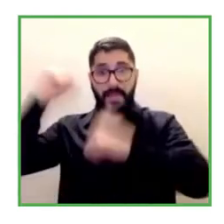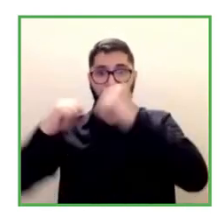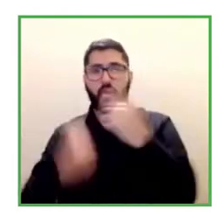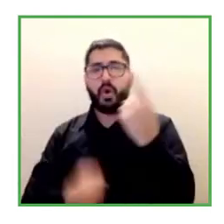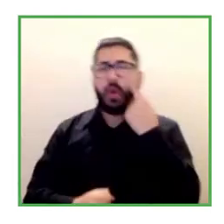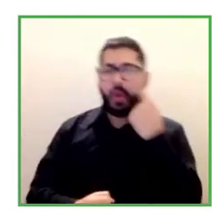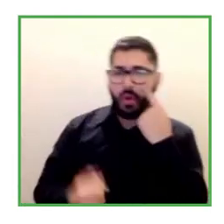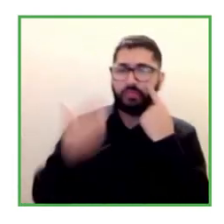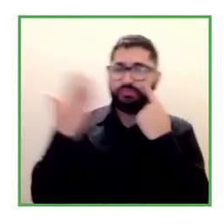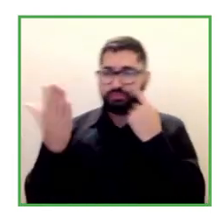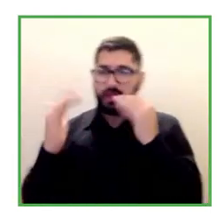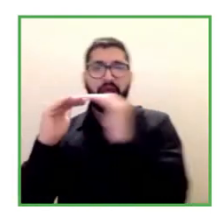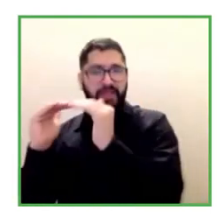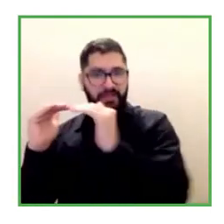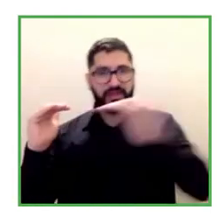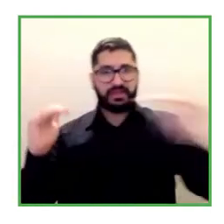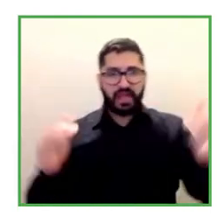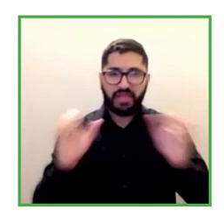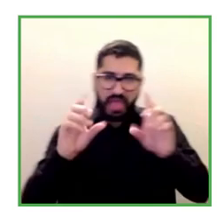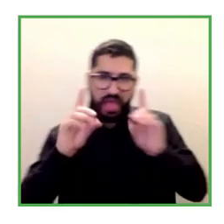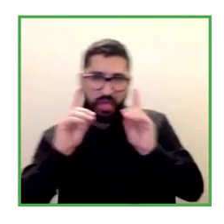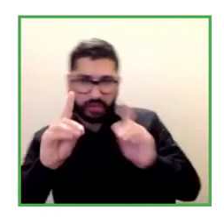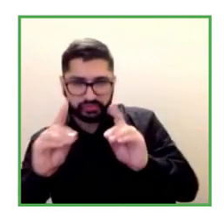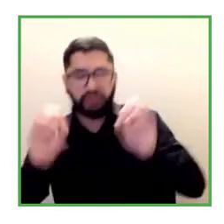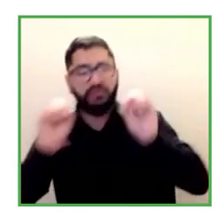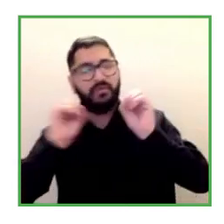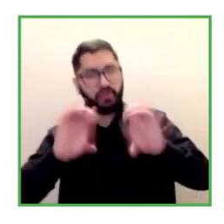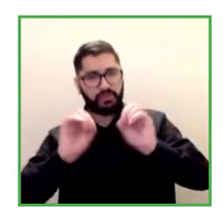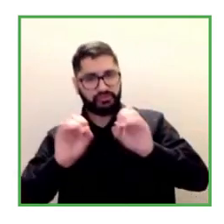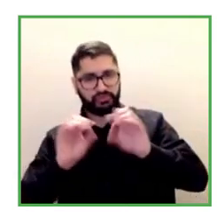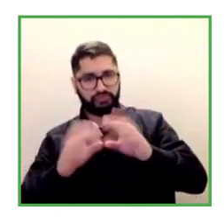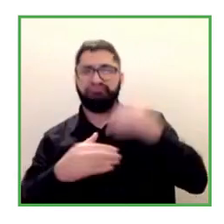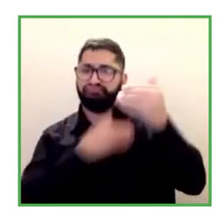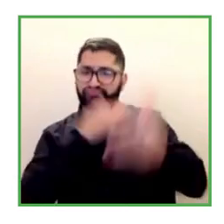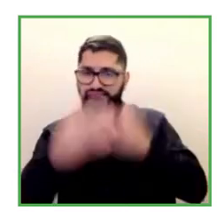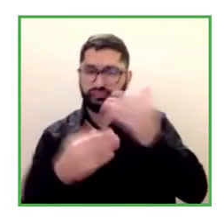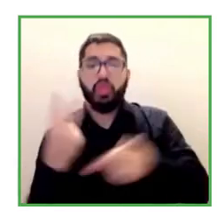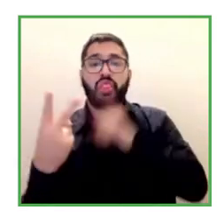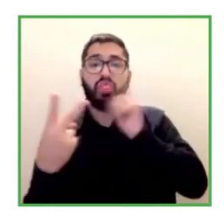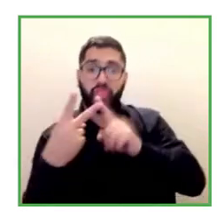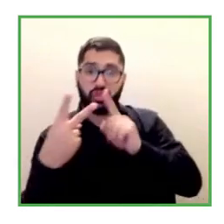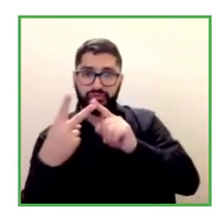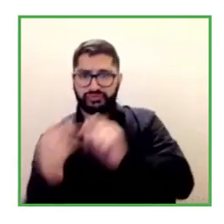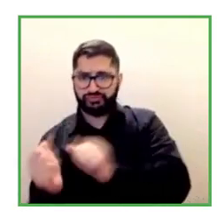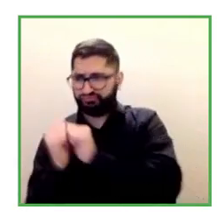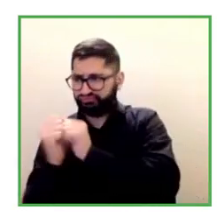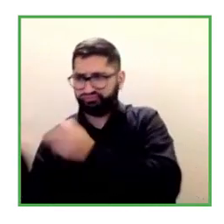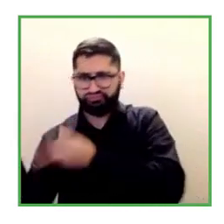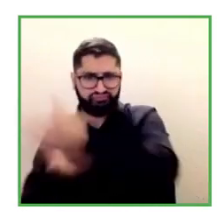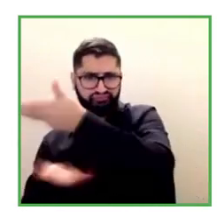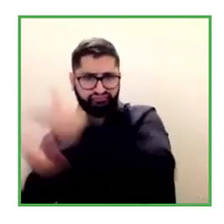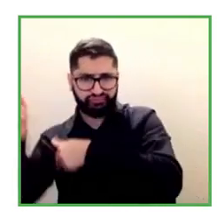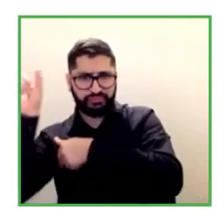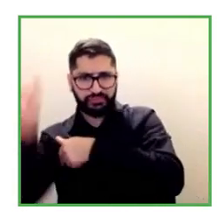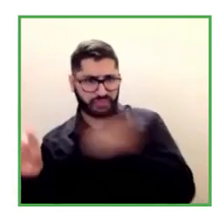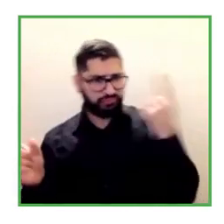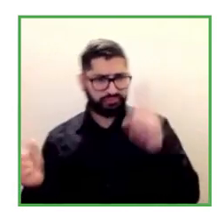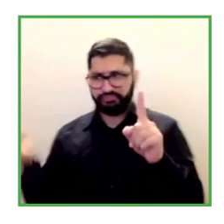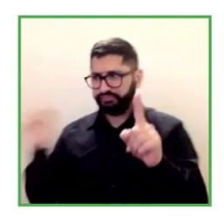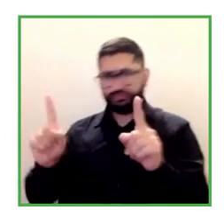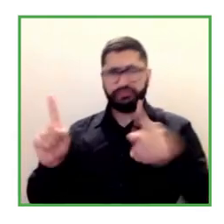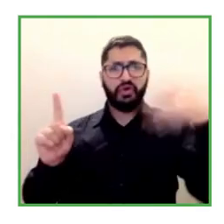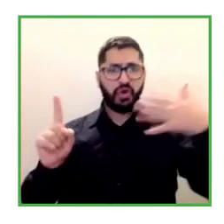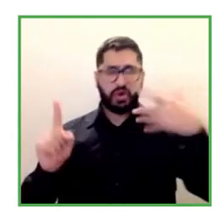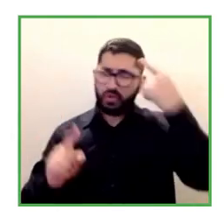and along the line of training that the previous first indicated i think it's very important that from